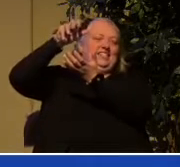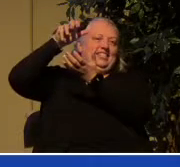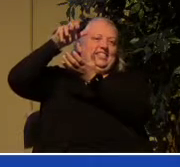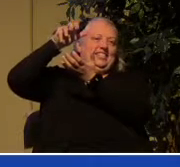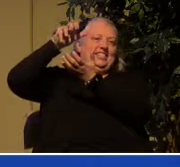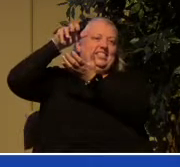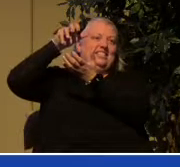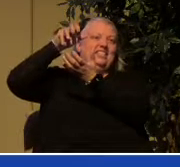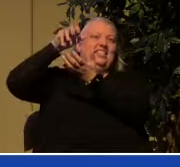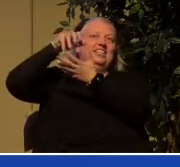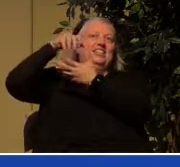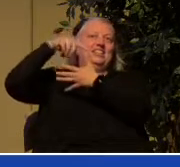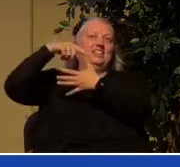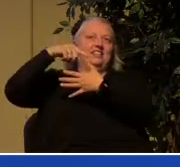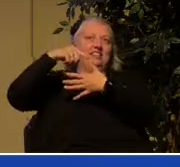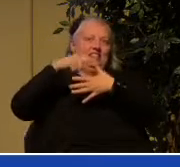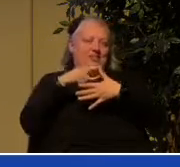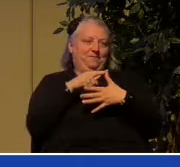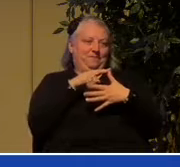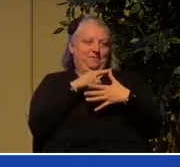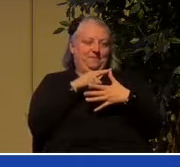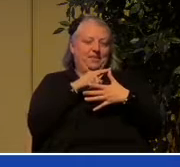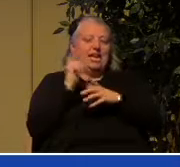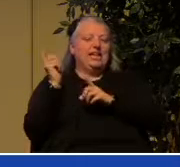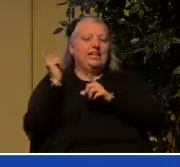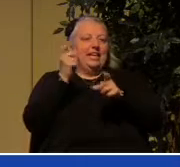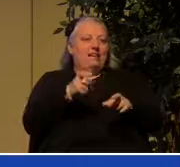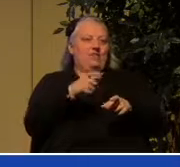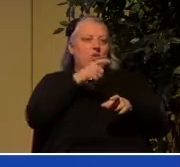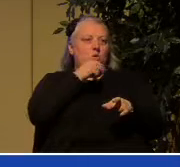the inheritance is giving to those who are sanctified